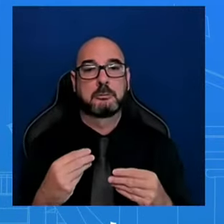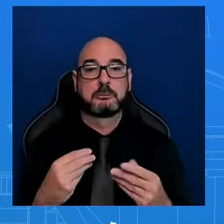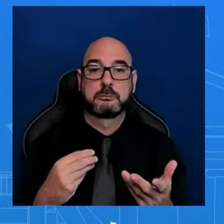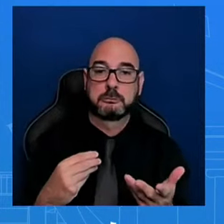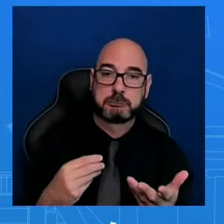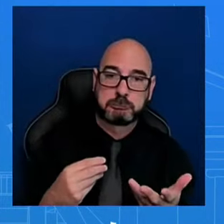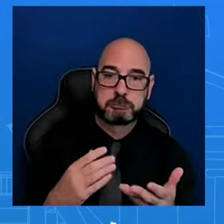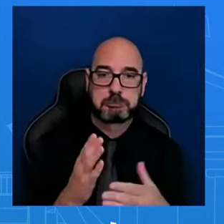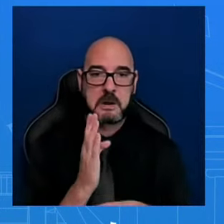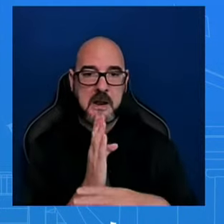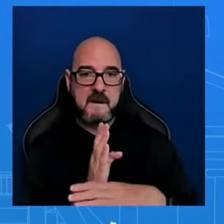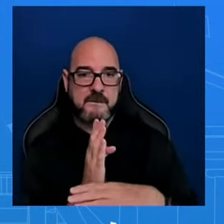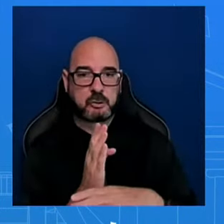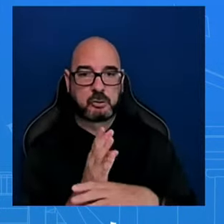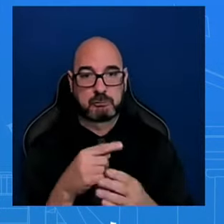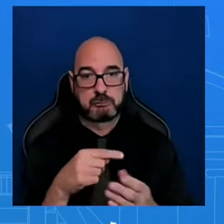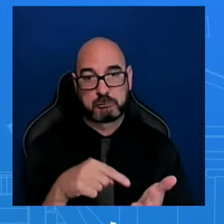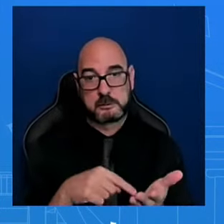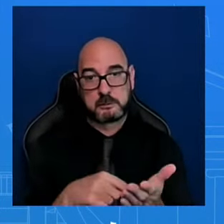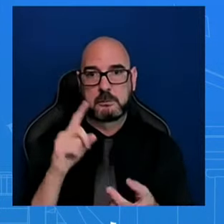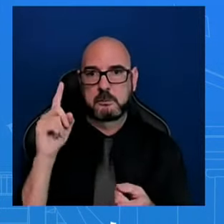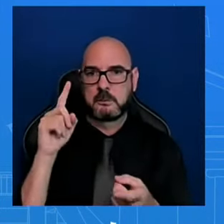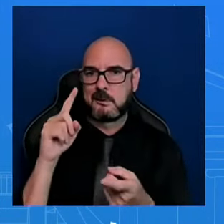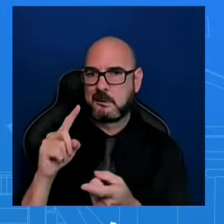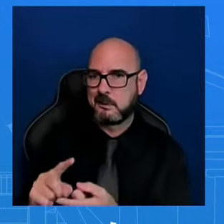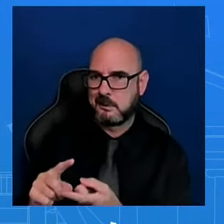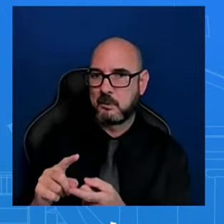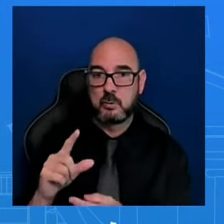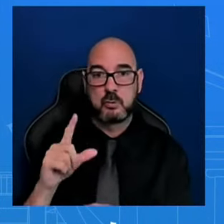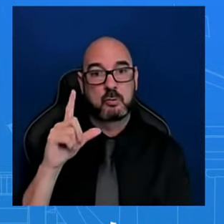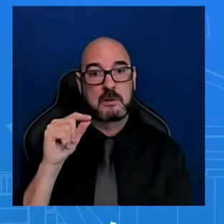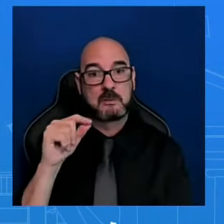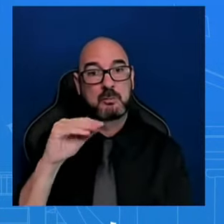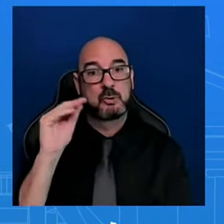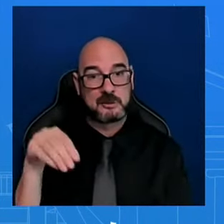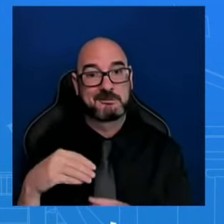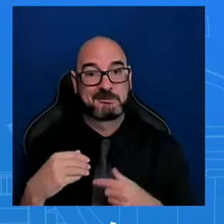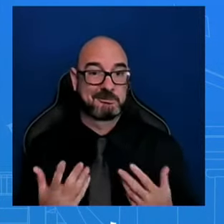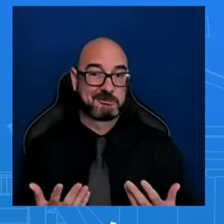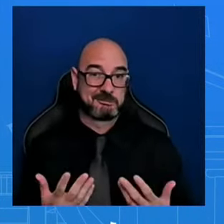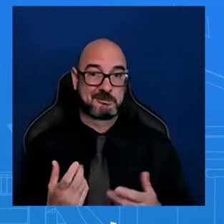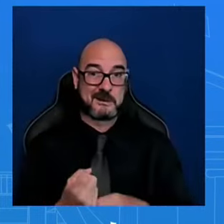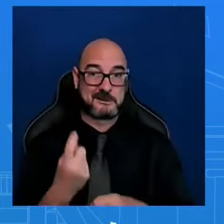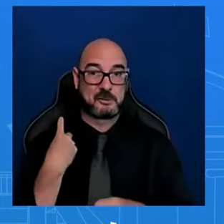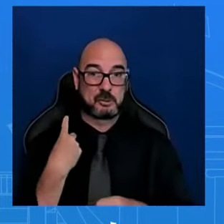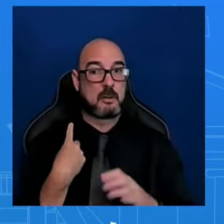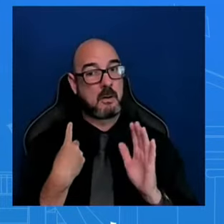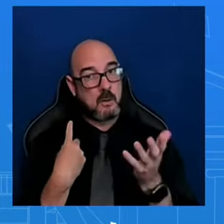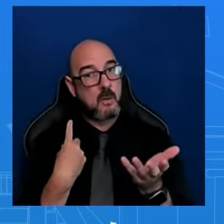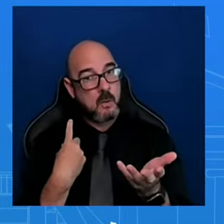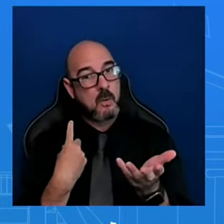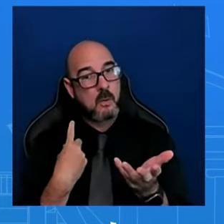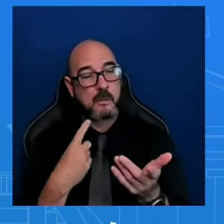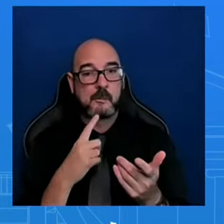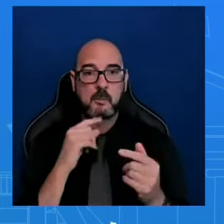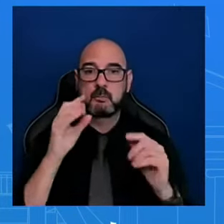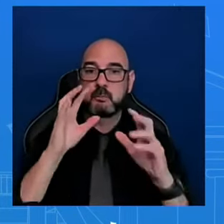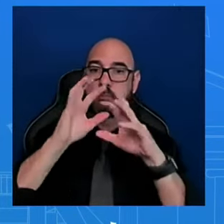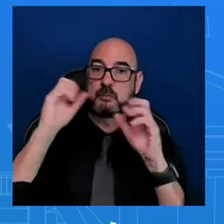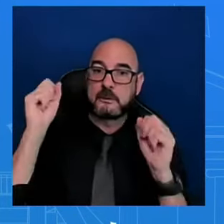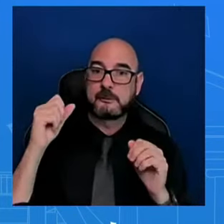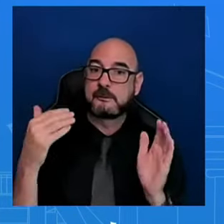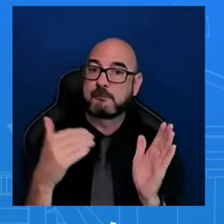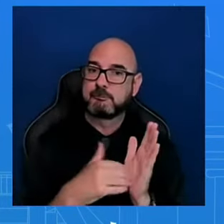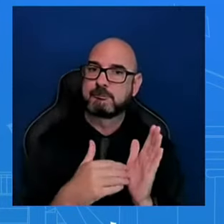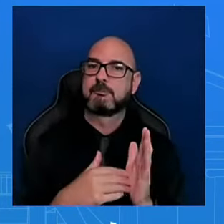just one year ago. So we believe that this is part of, well, I should say, the president has always said that he wants to make sure we do everything that we can